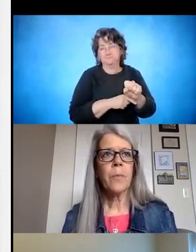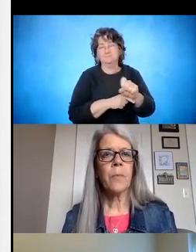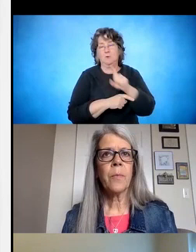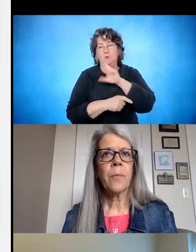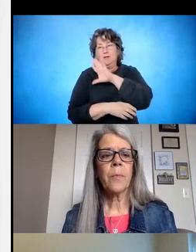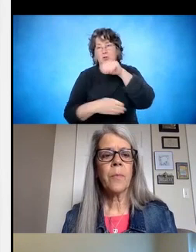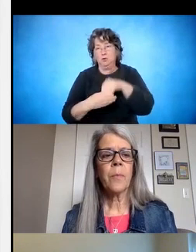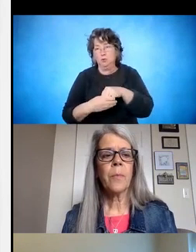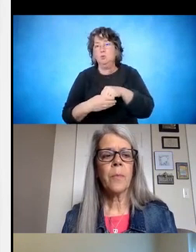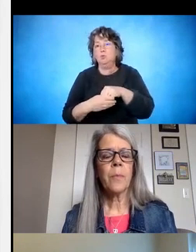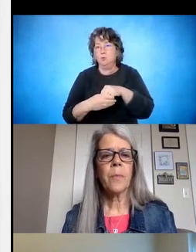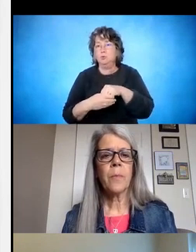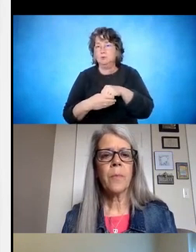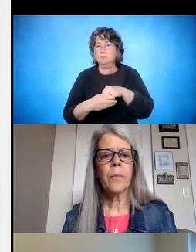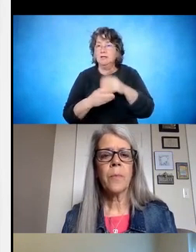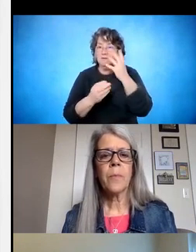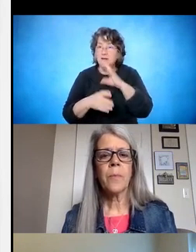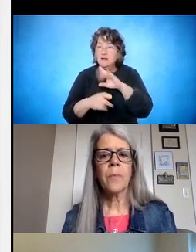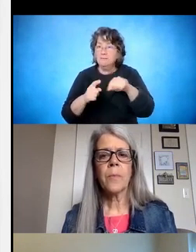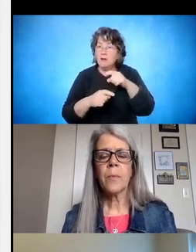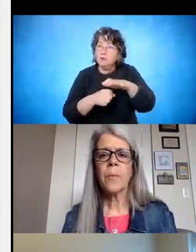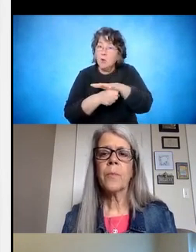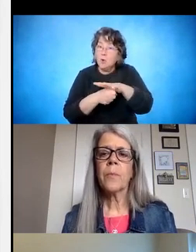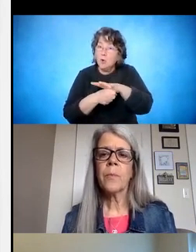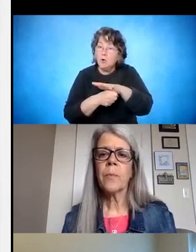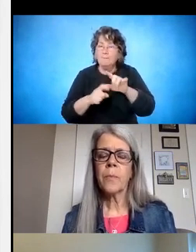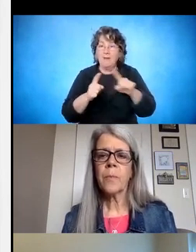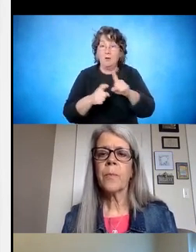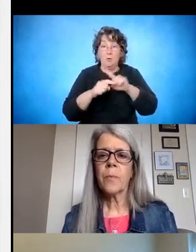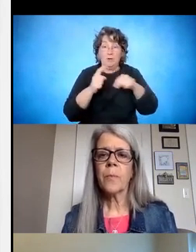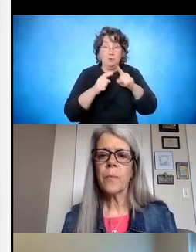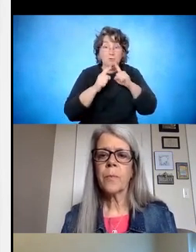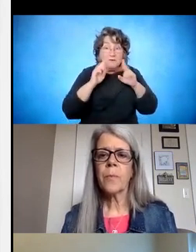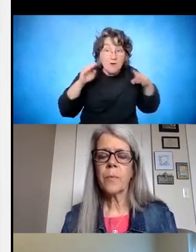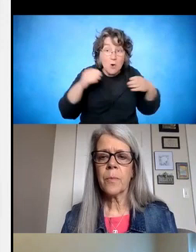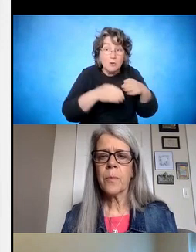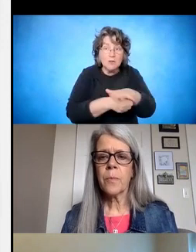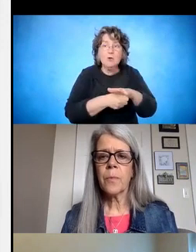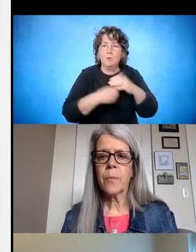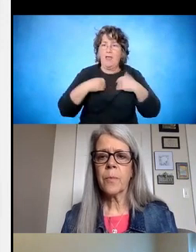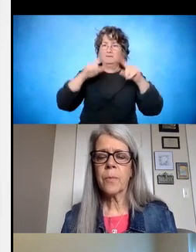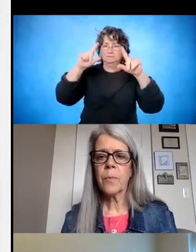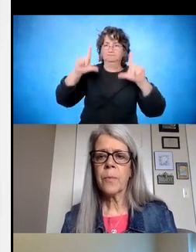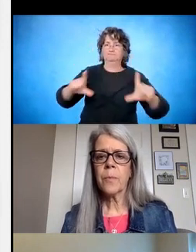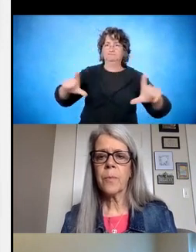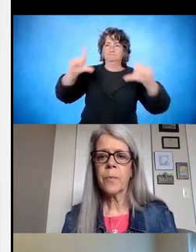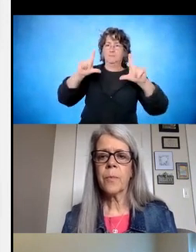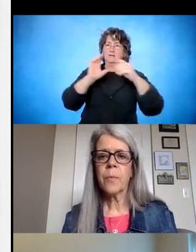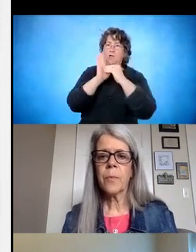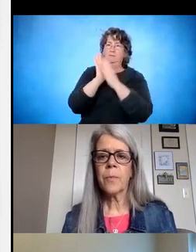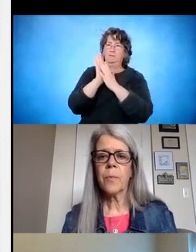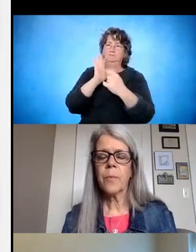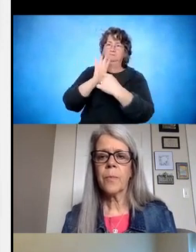agencies. But when you break it down to the local level, we have another document here in a minute that we're going to go over that breaks it down to the local level.